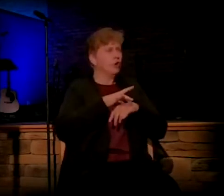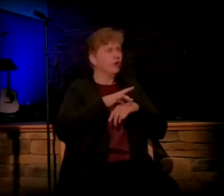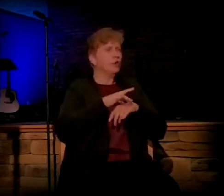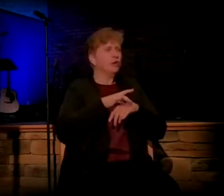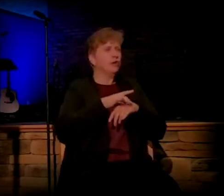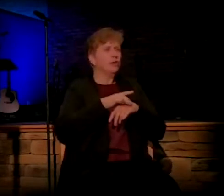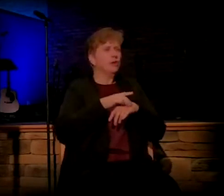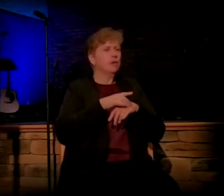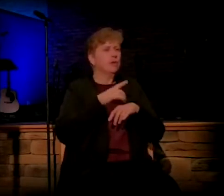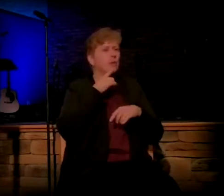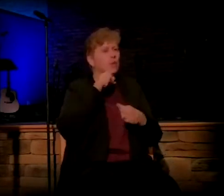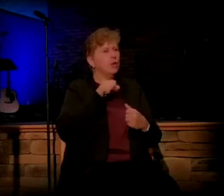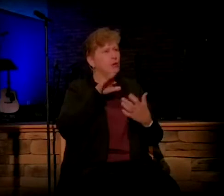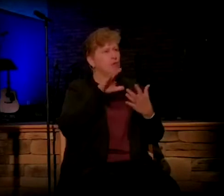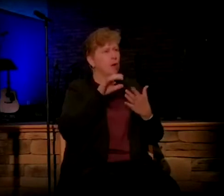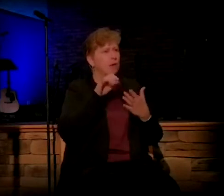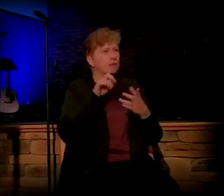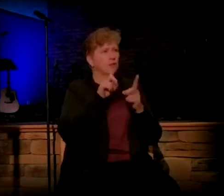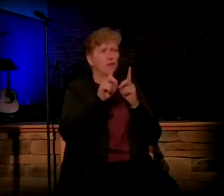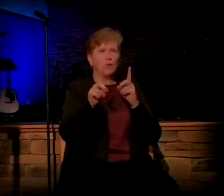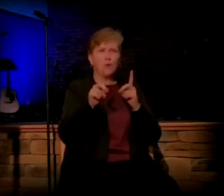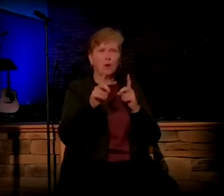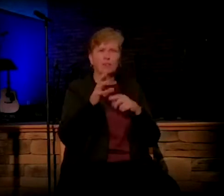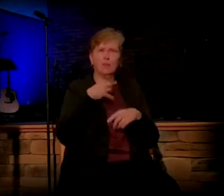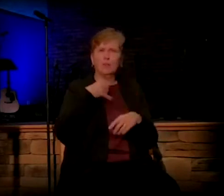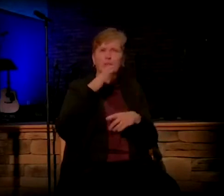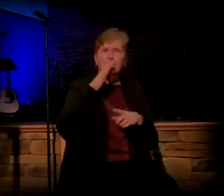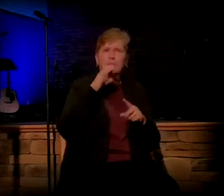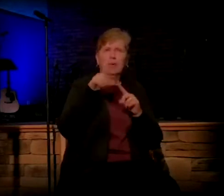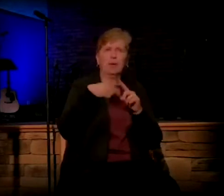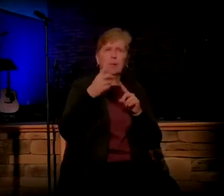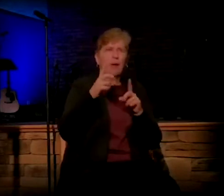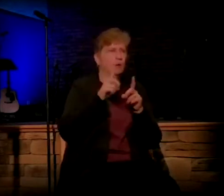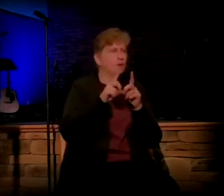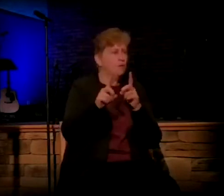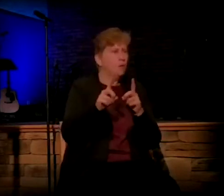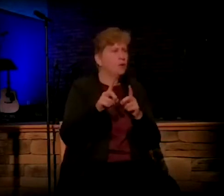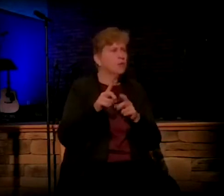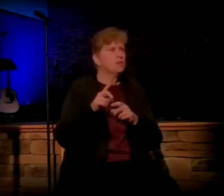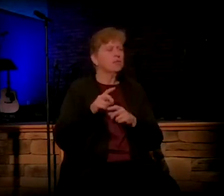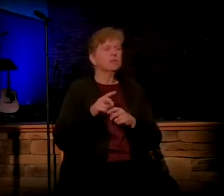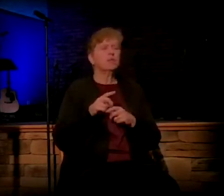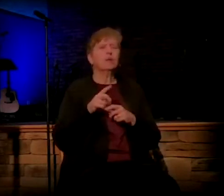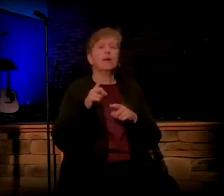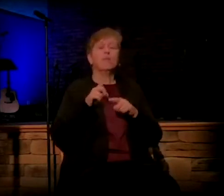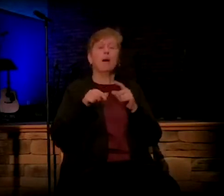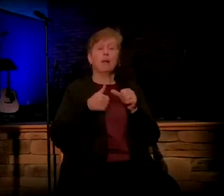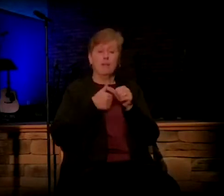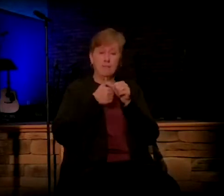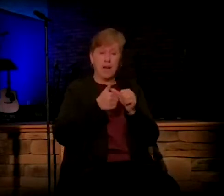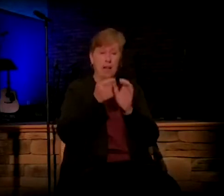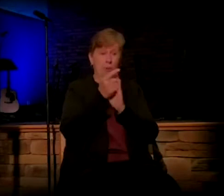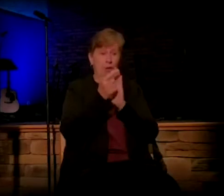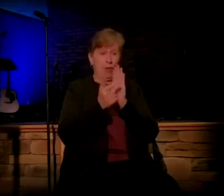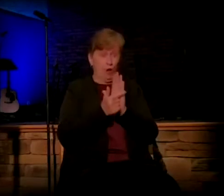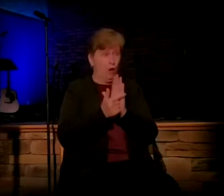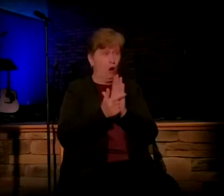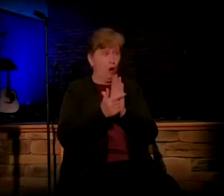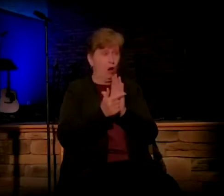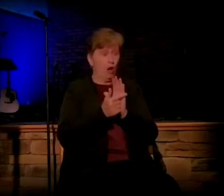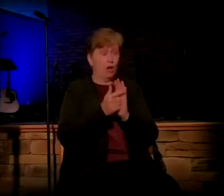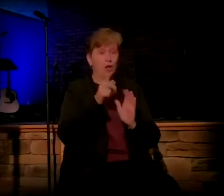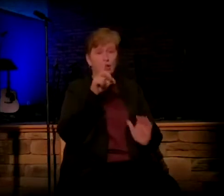address this. He would speak to this. But according to the law, in